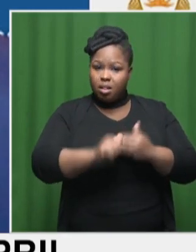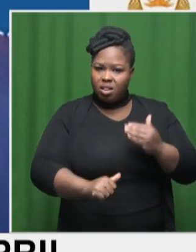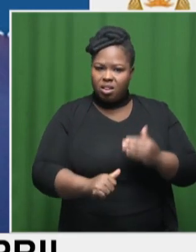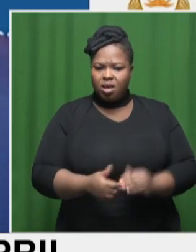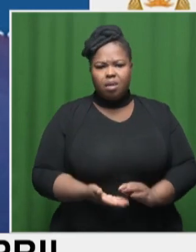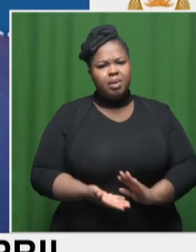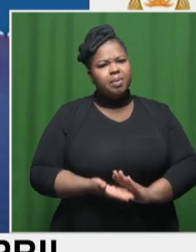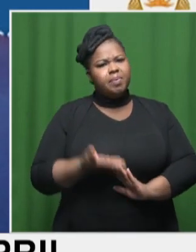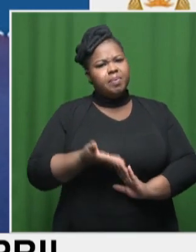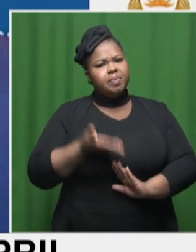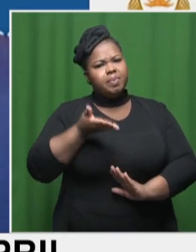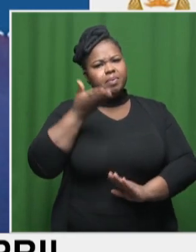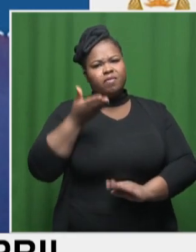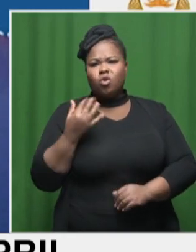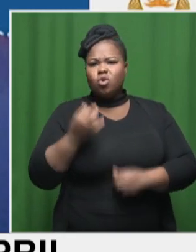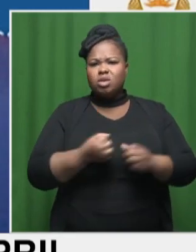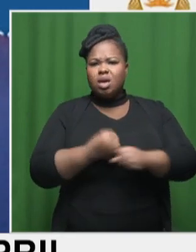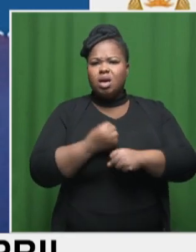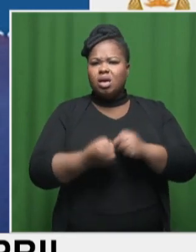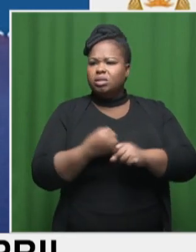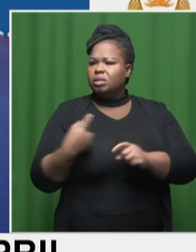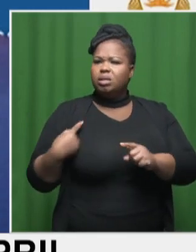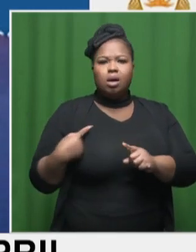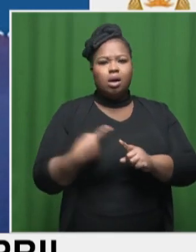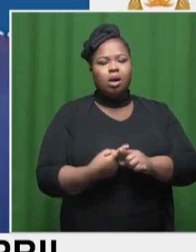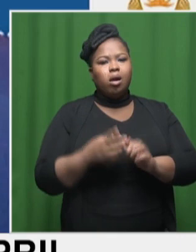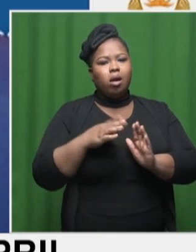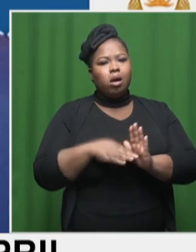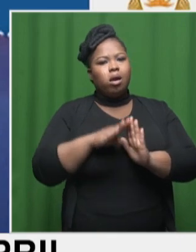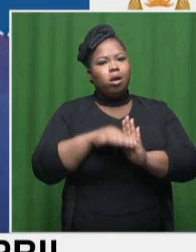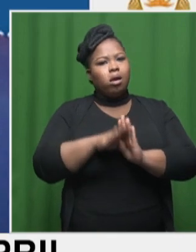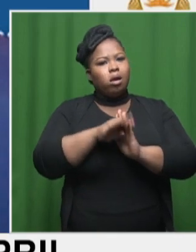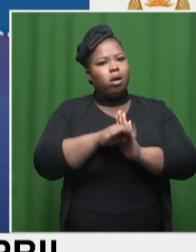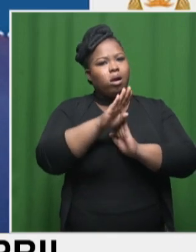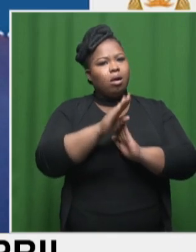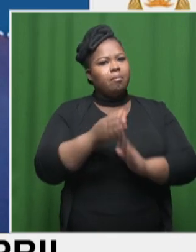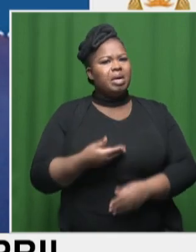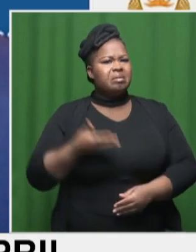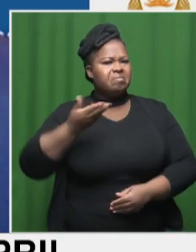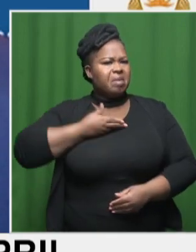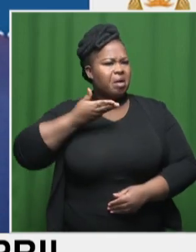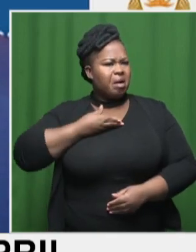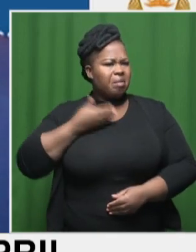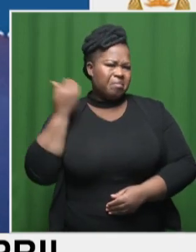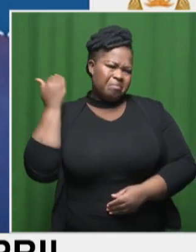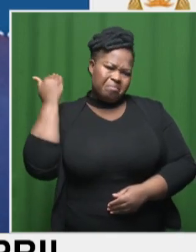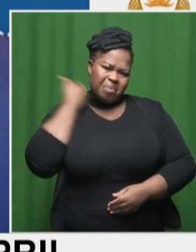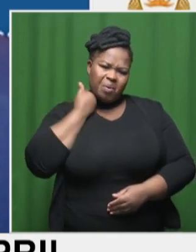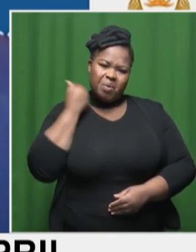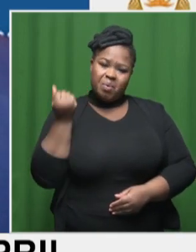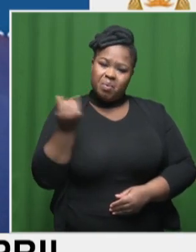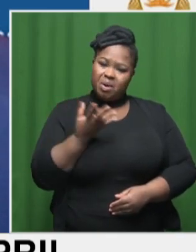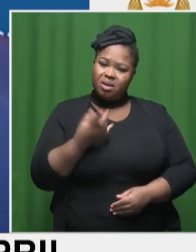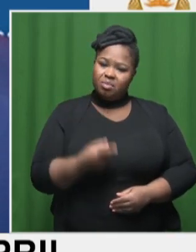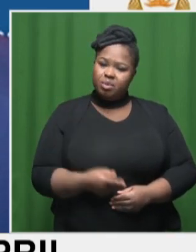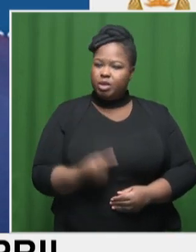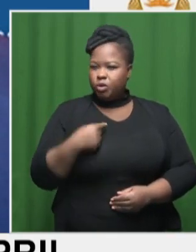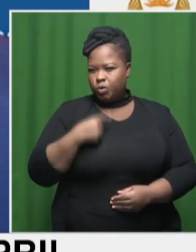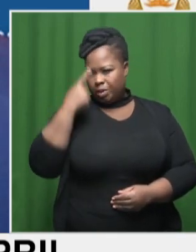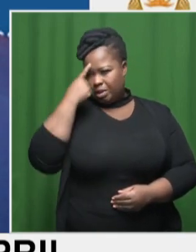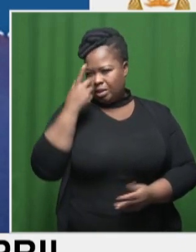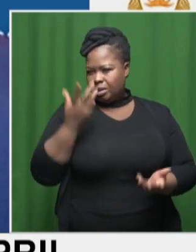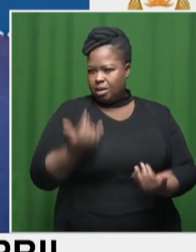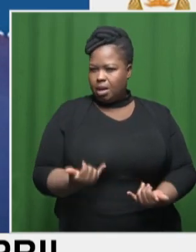over these consecutive rate hikes, it's astronomical. But, you know, does this, can we read anything into